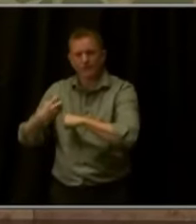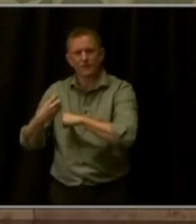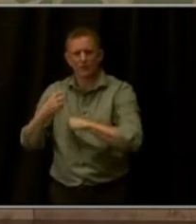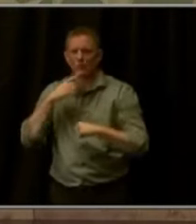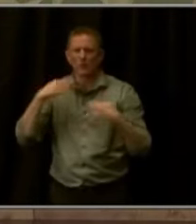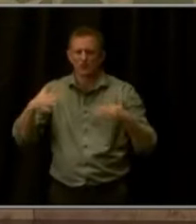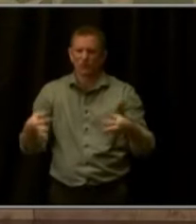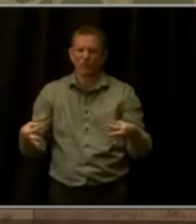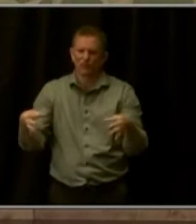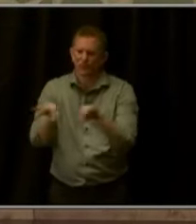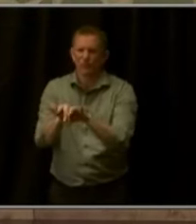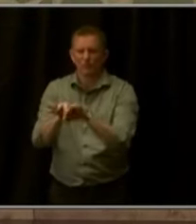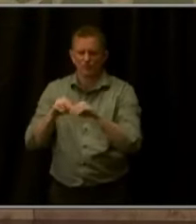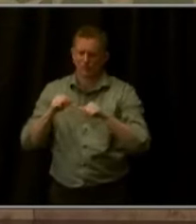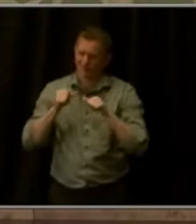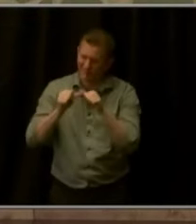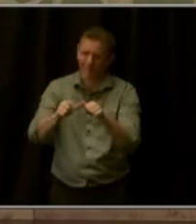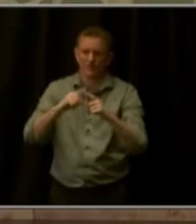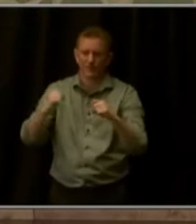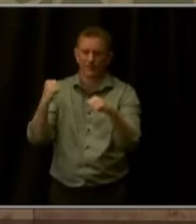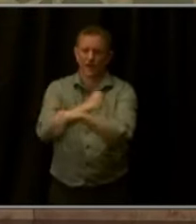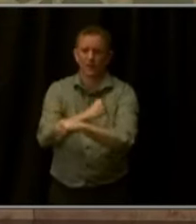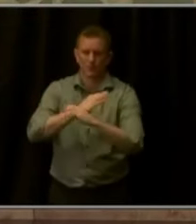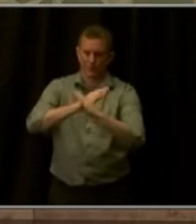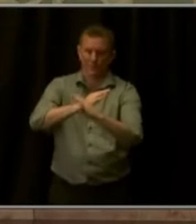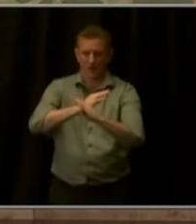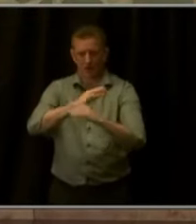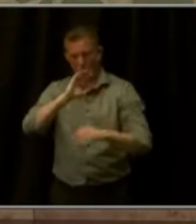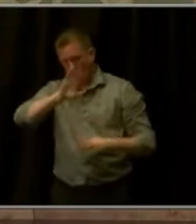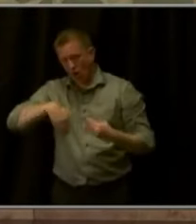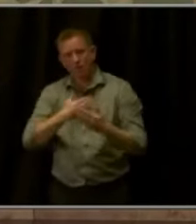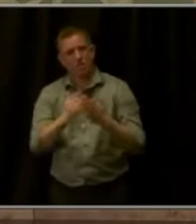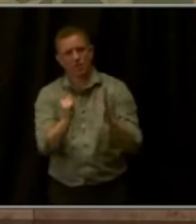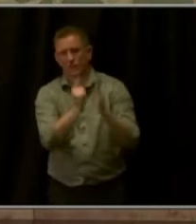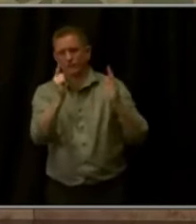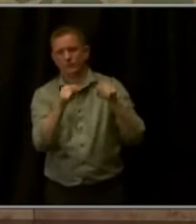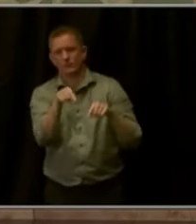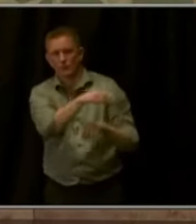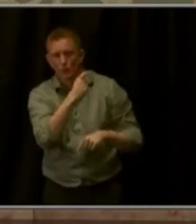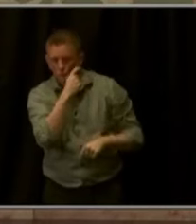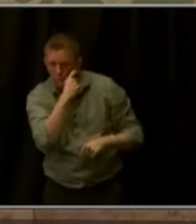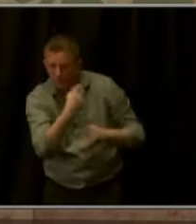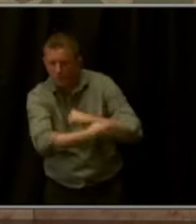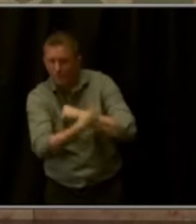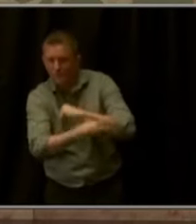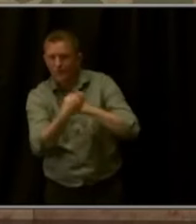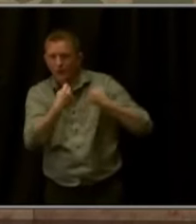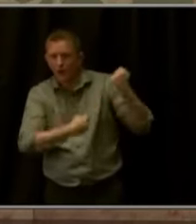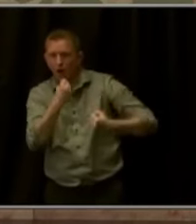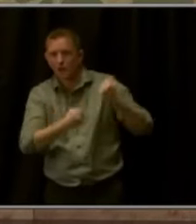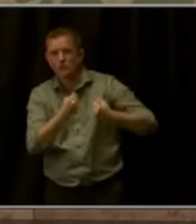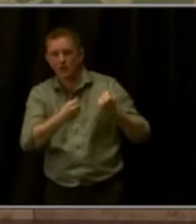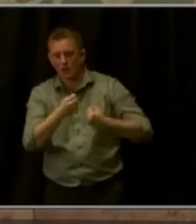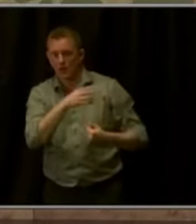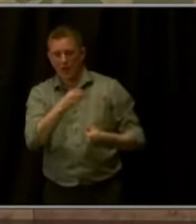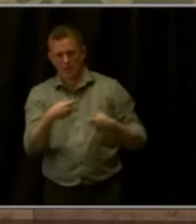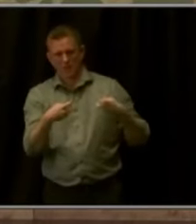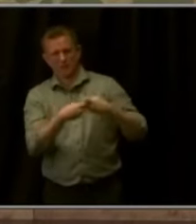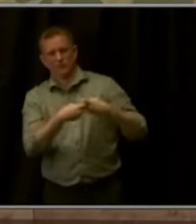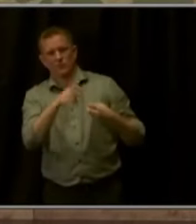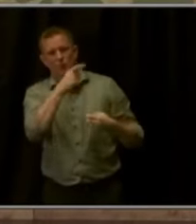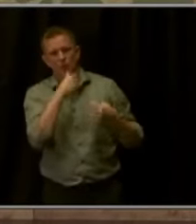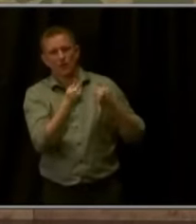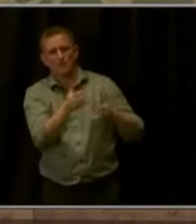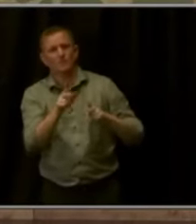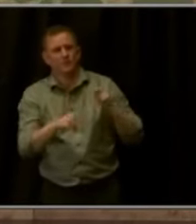continue to fight all the crimes associated with auto theft and the difficulty that it causes for our victims. And we are